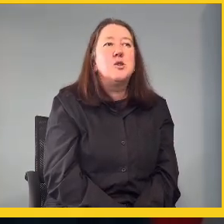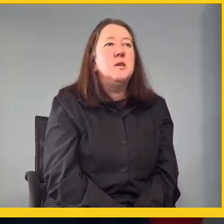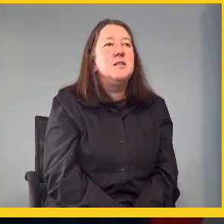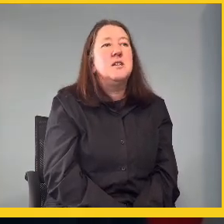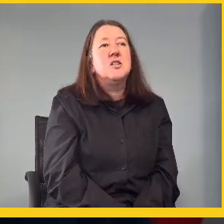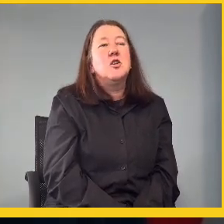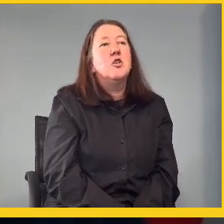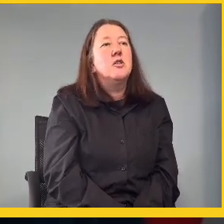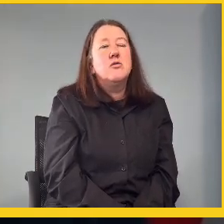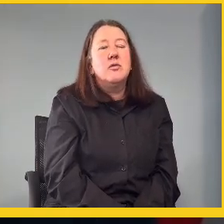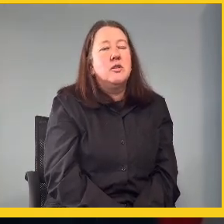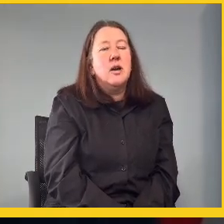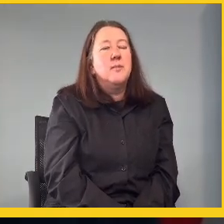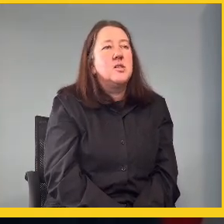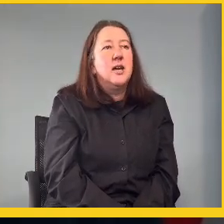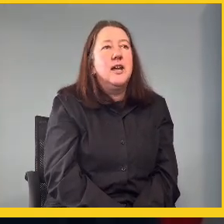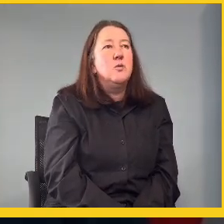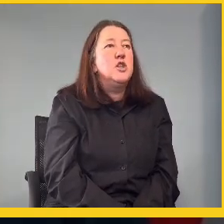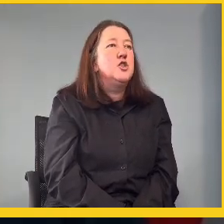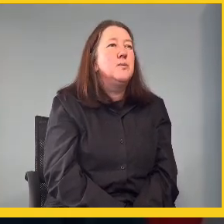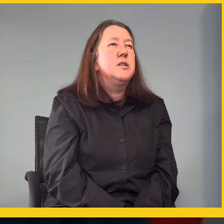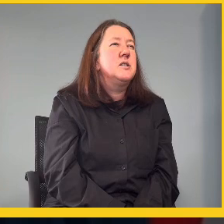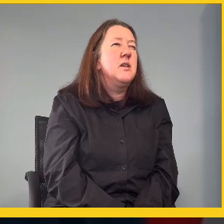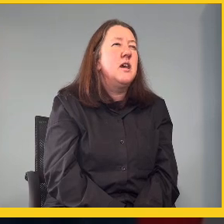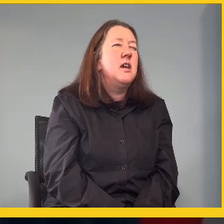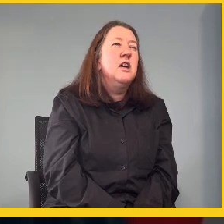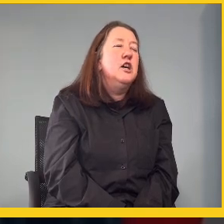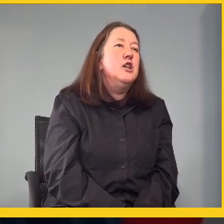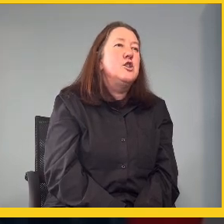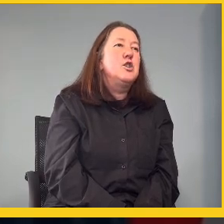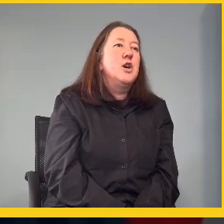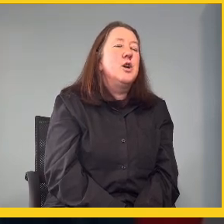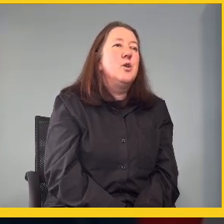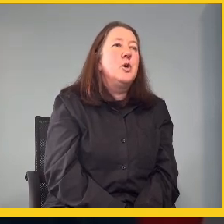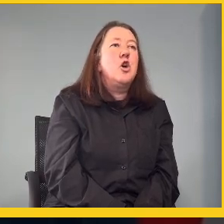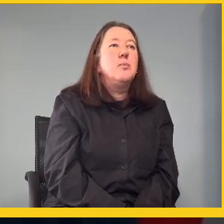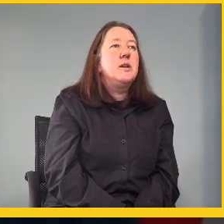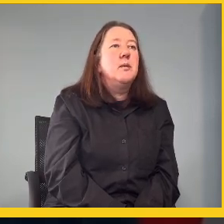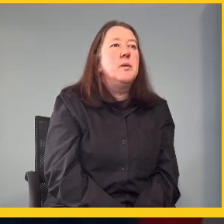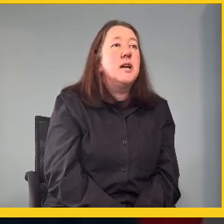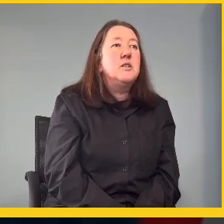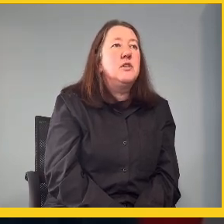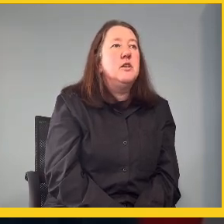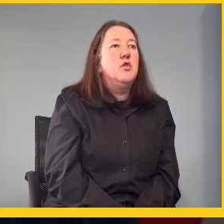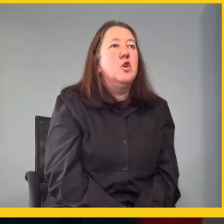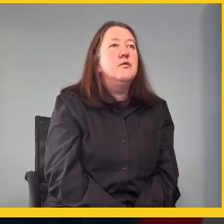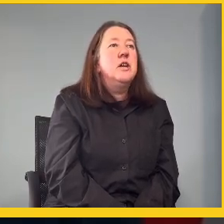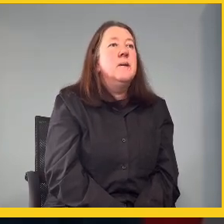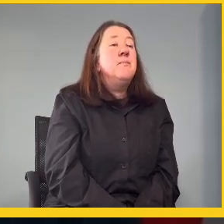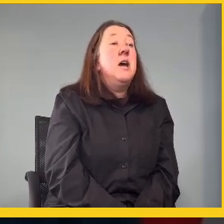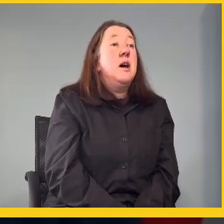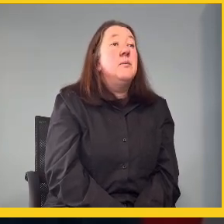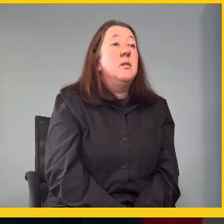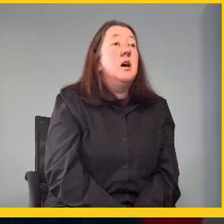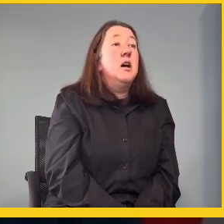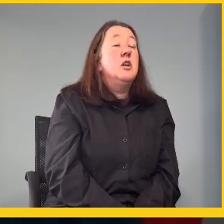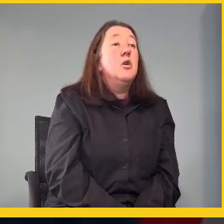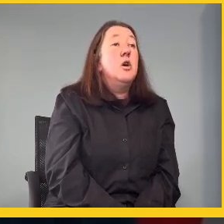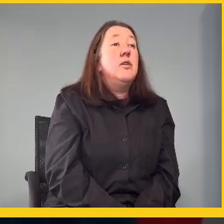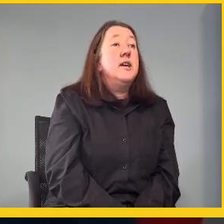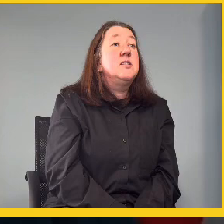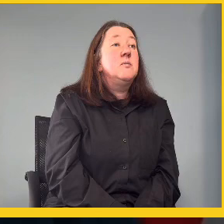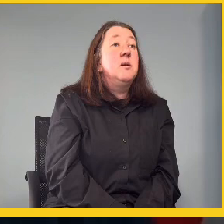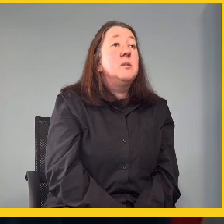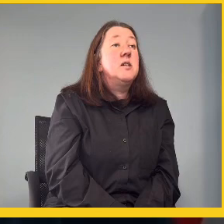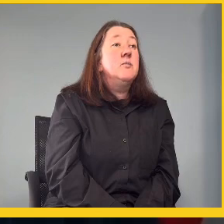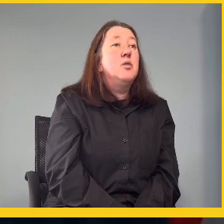in branch meetings, there are not, um, sign language interpreters there. So we can't become actively involved. Um, I